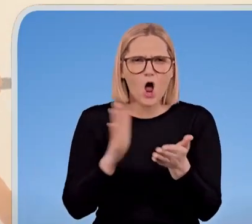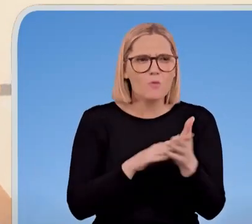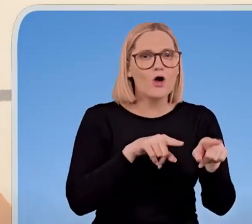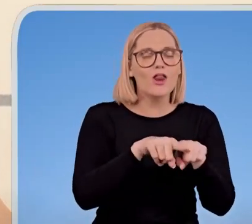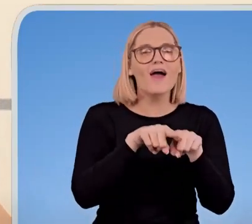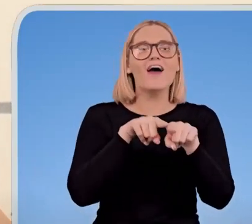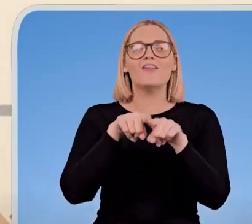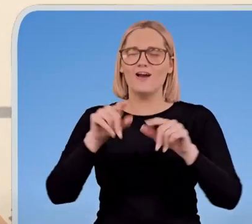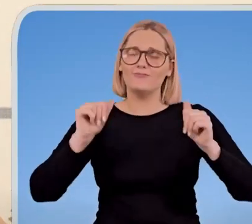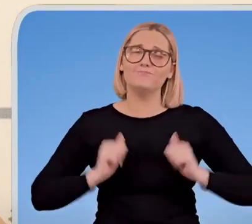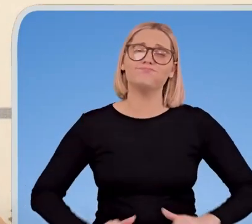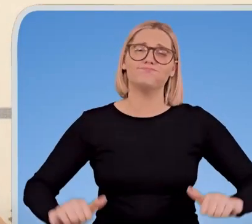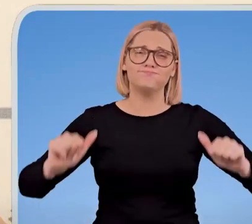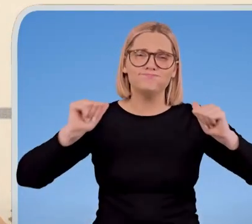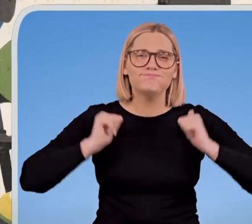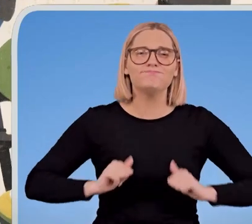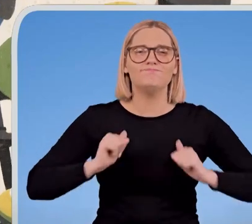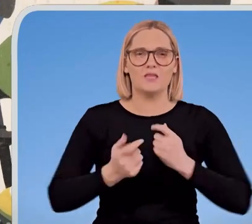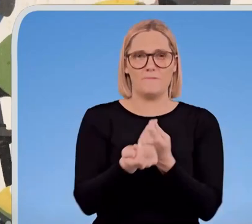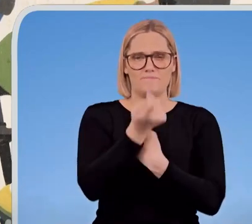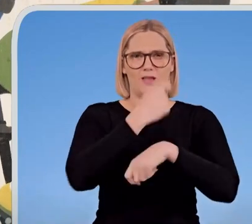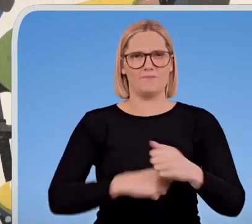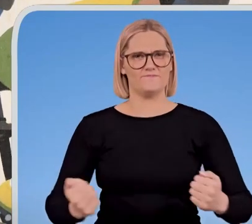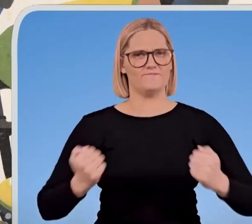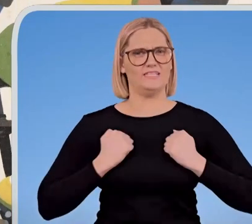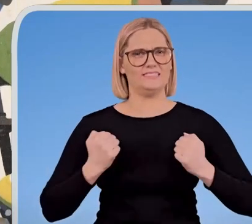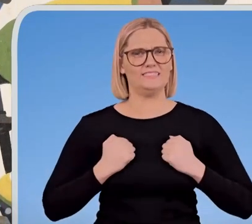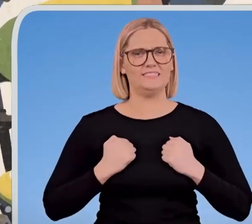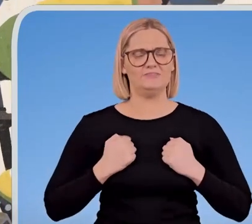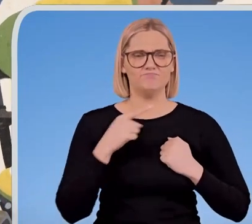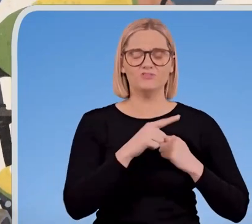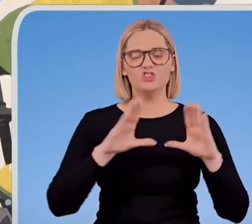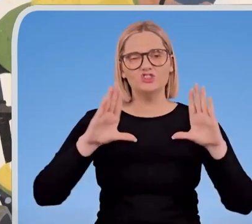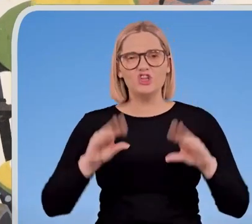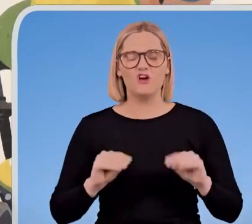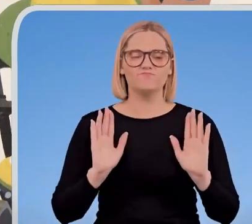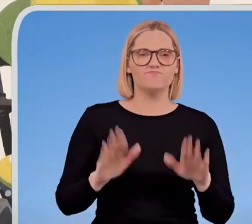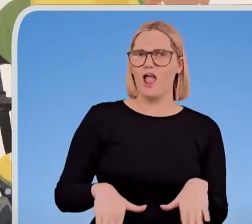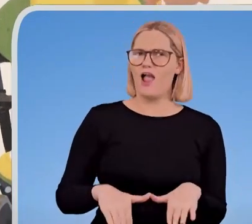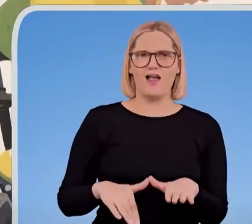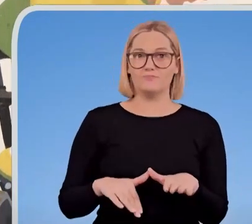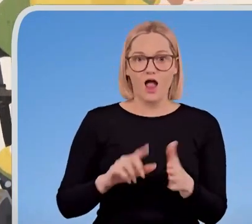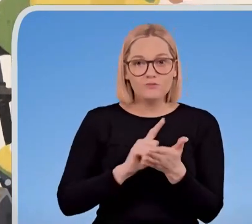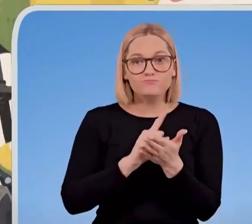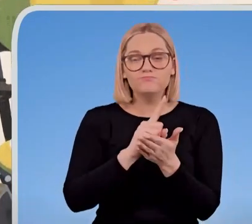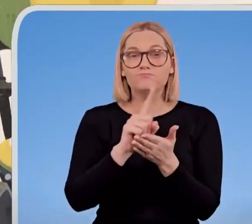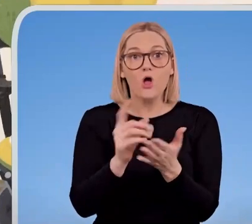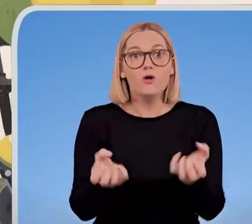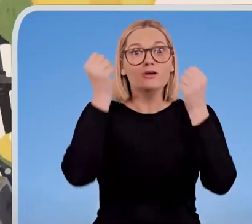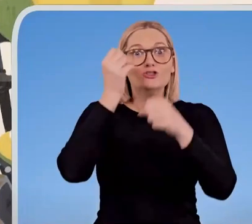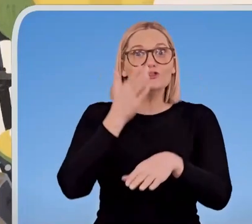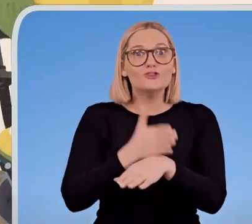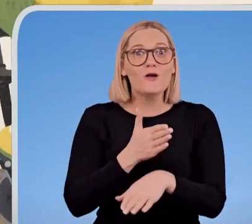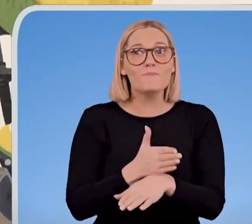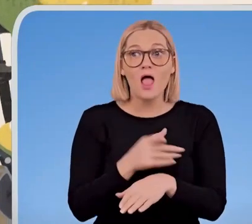He never stopped. Eventually, he was offered a job with a company that would help him be his very best. When he